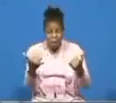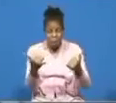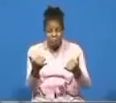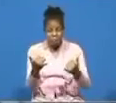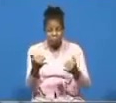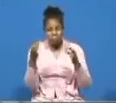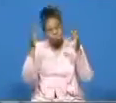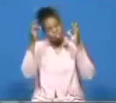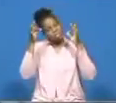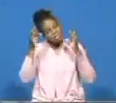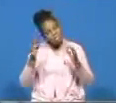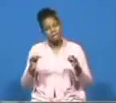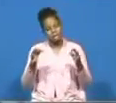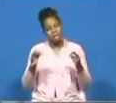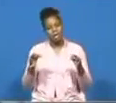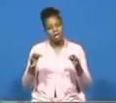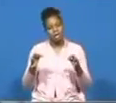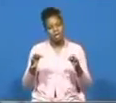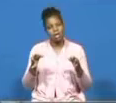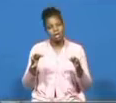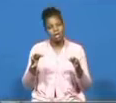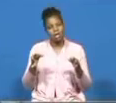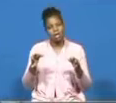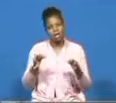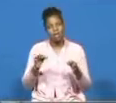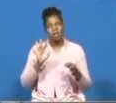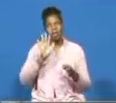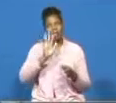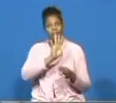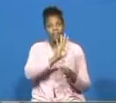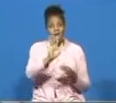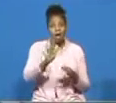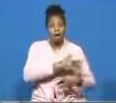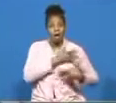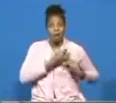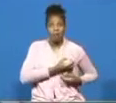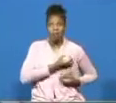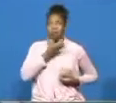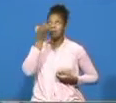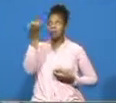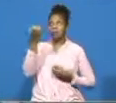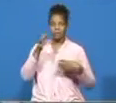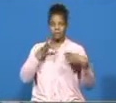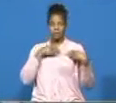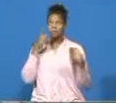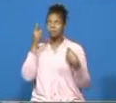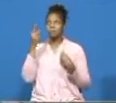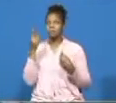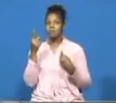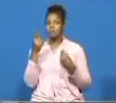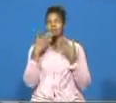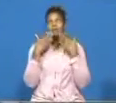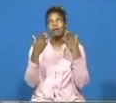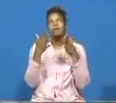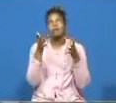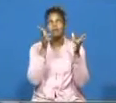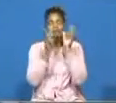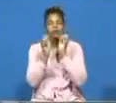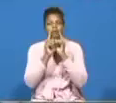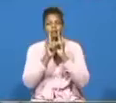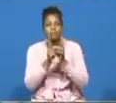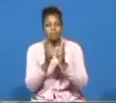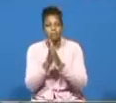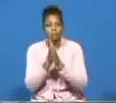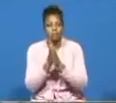make that decision to give their hearts to you thank you now for hearing and for answering our prayers for